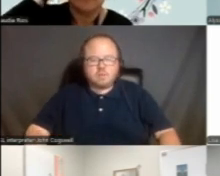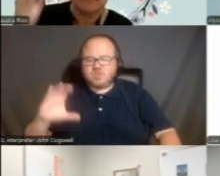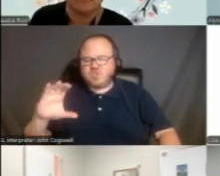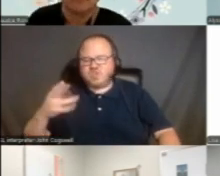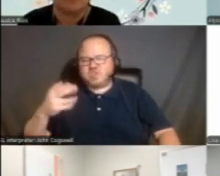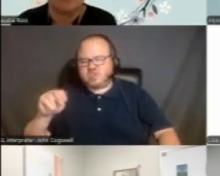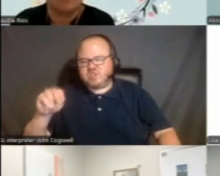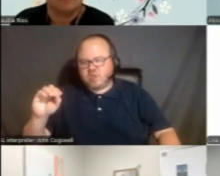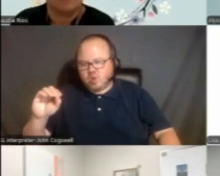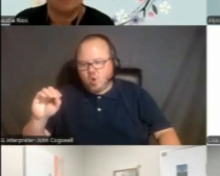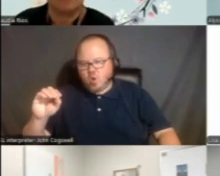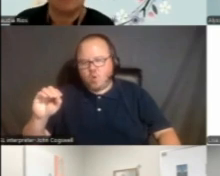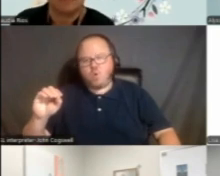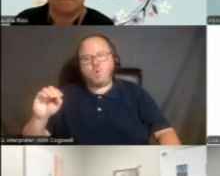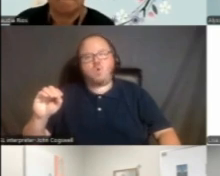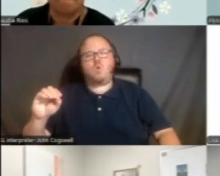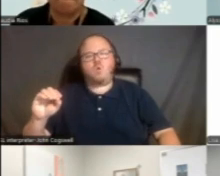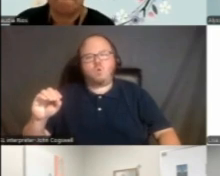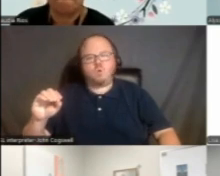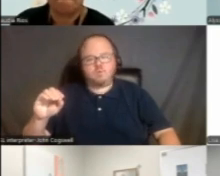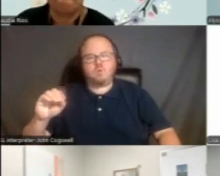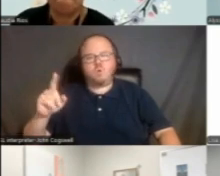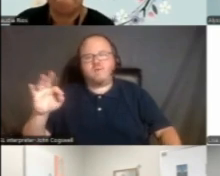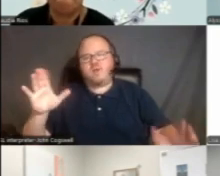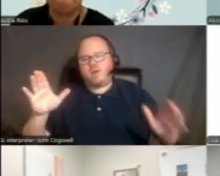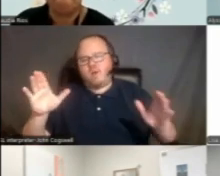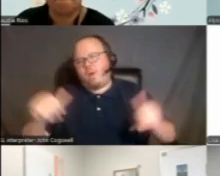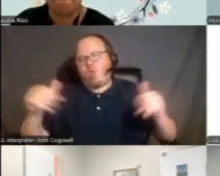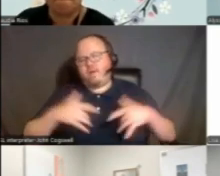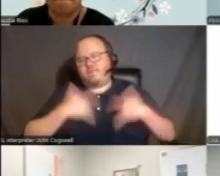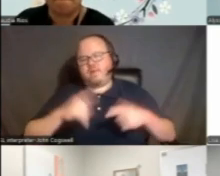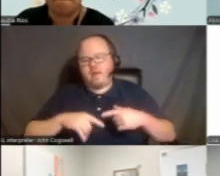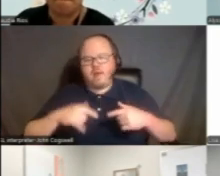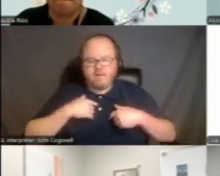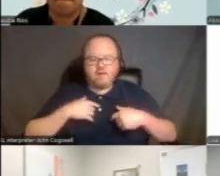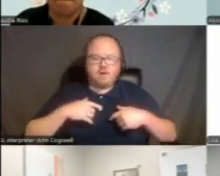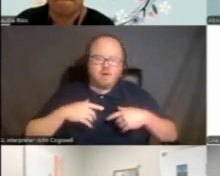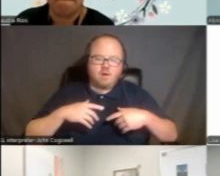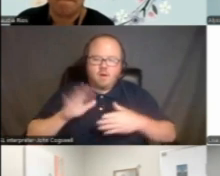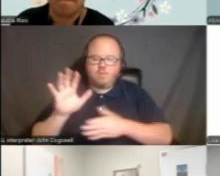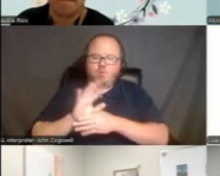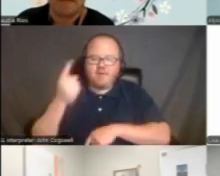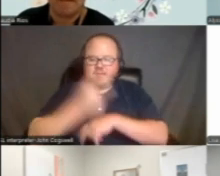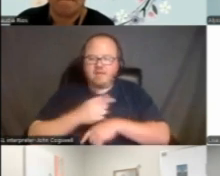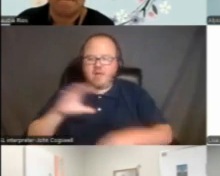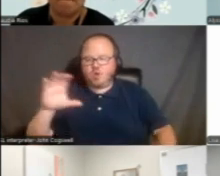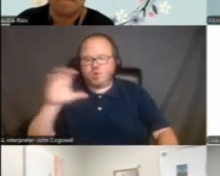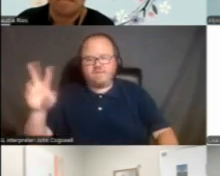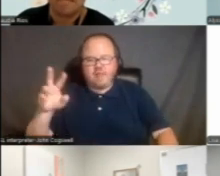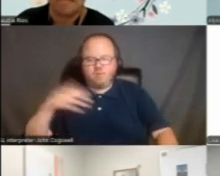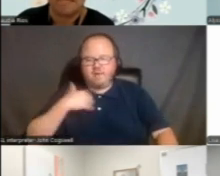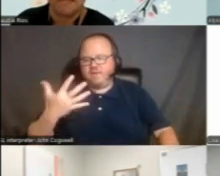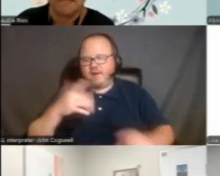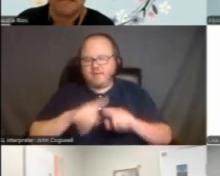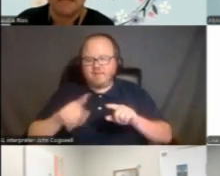and, you know, this is, this one's for the smaller ones. And then we have a movie day in Coachella Valley, which is like five bucks, um,